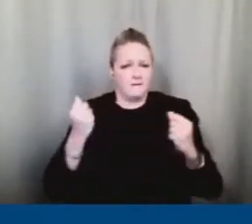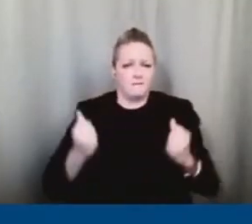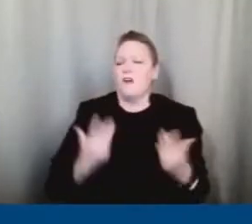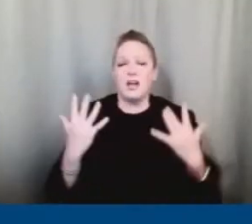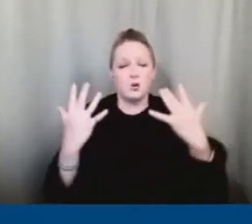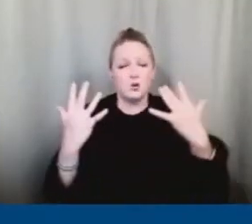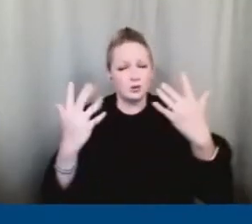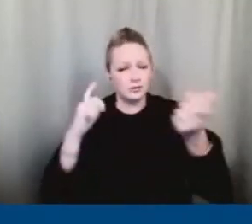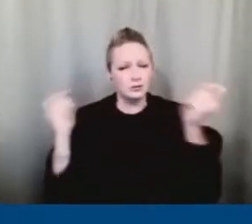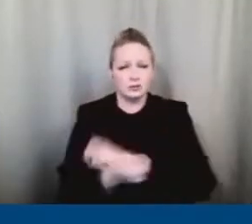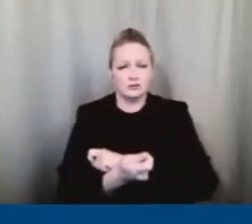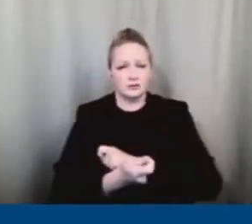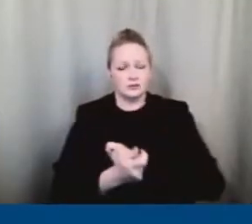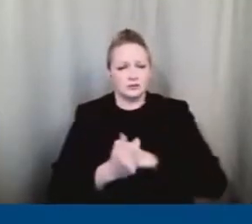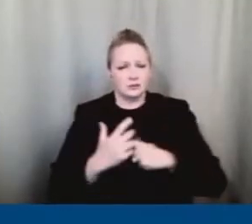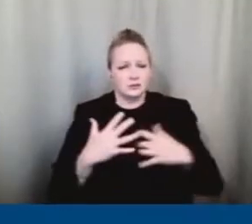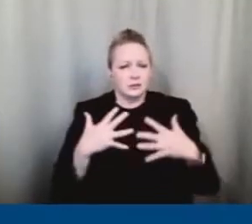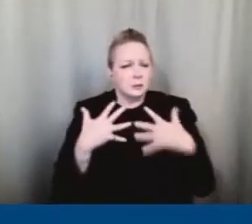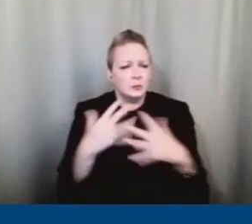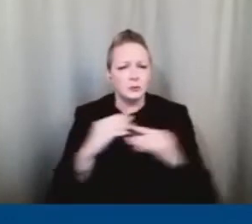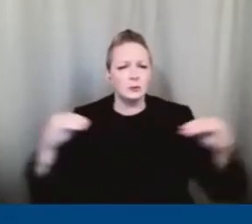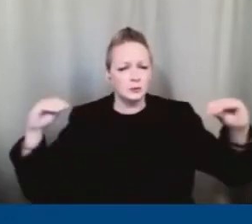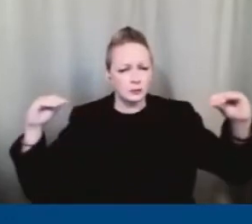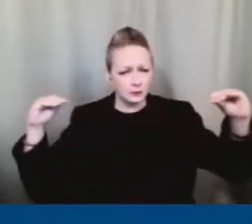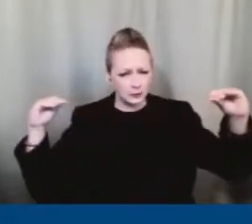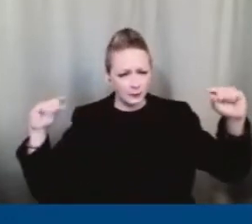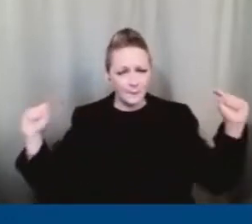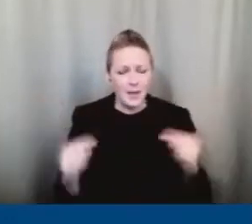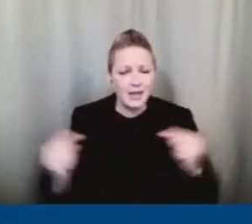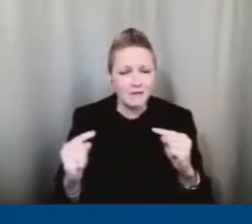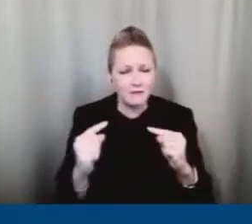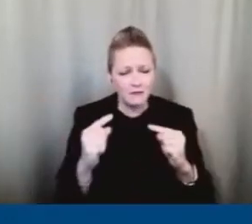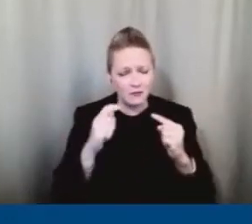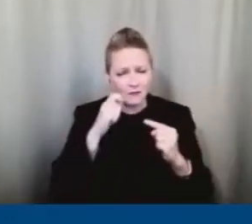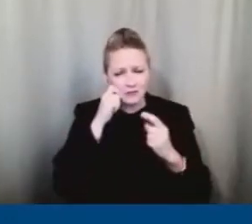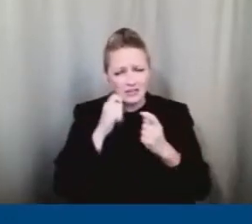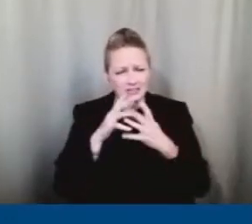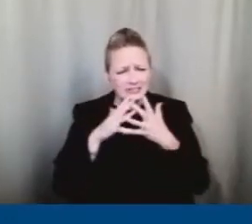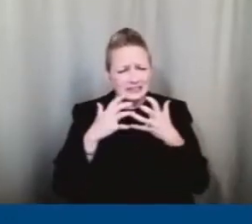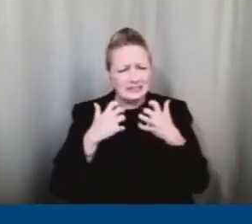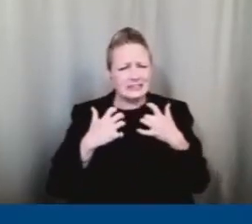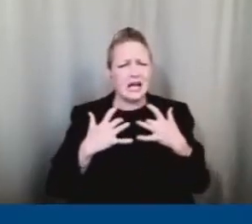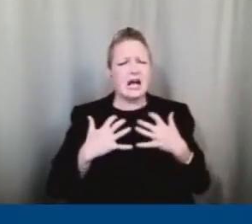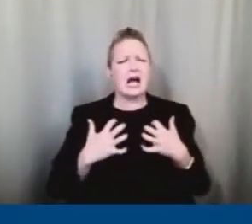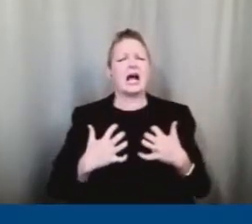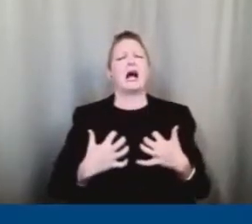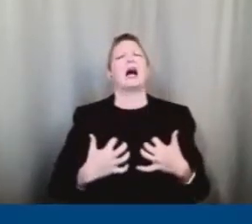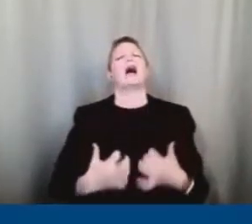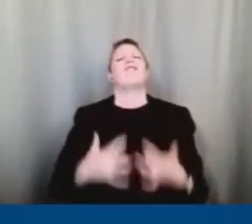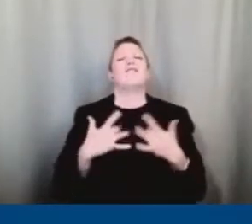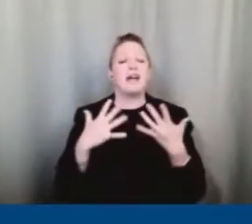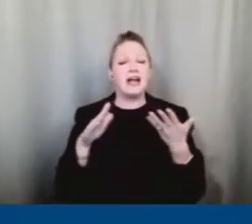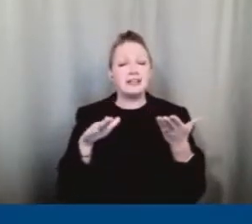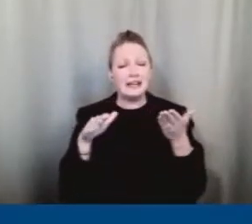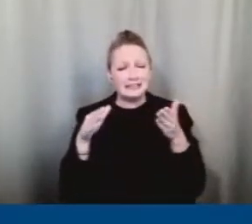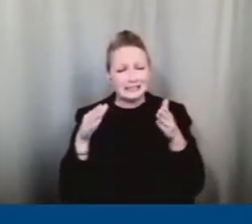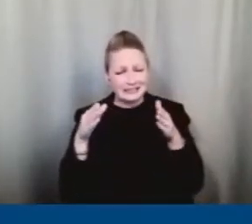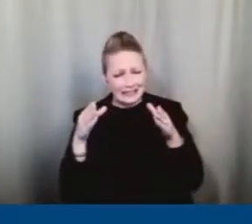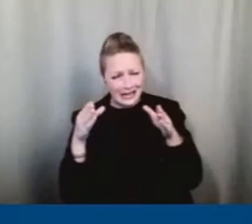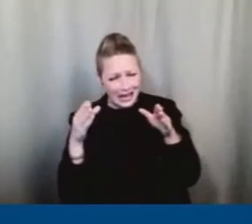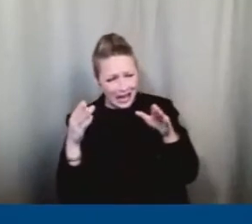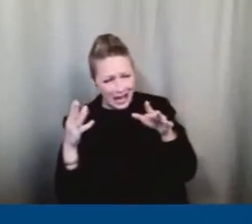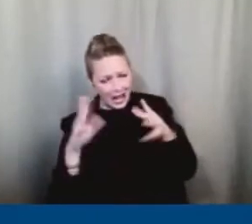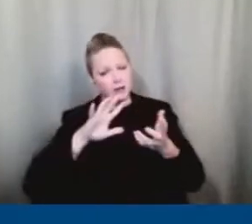Fiery, breathless, painful, flesh-searing. It feels like dying, but it is precisely in the stage called